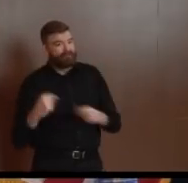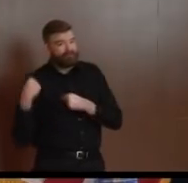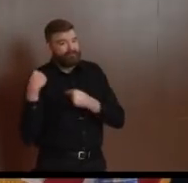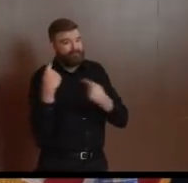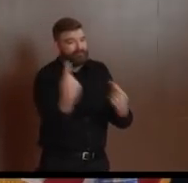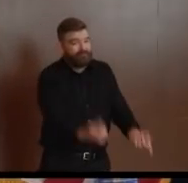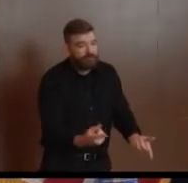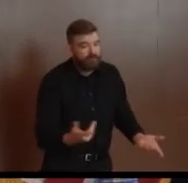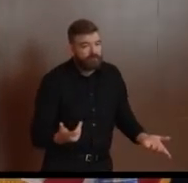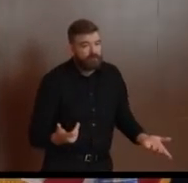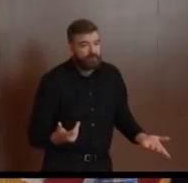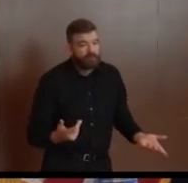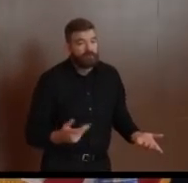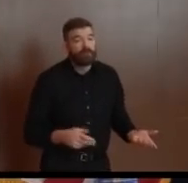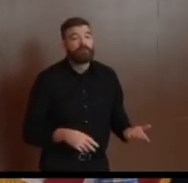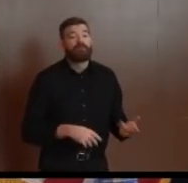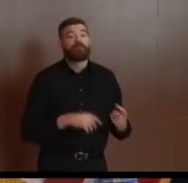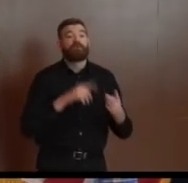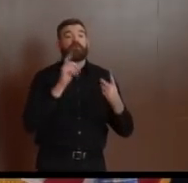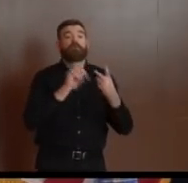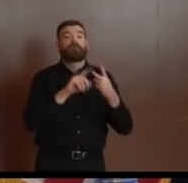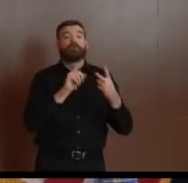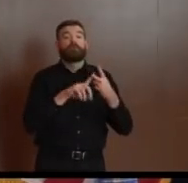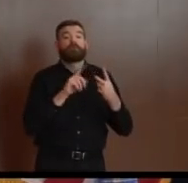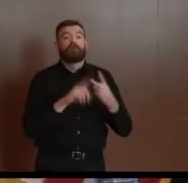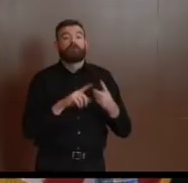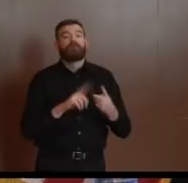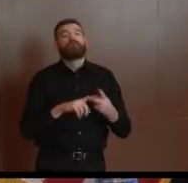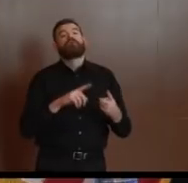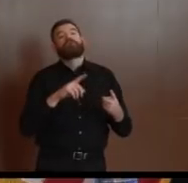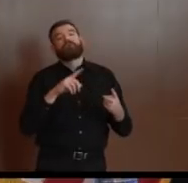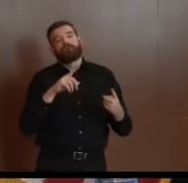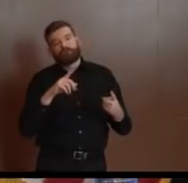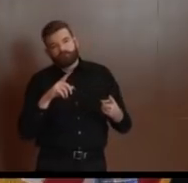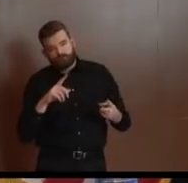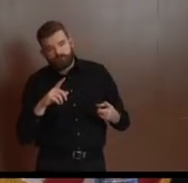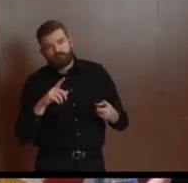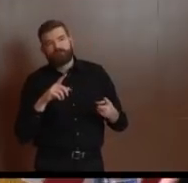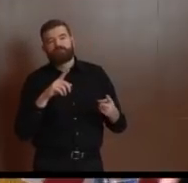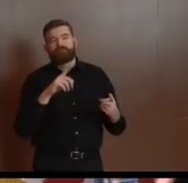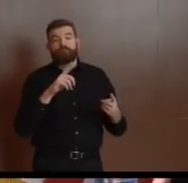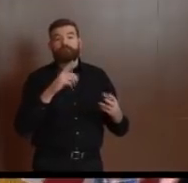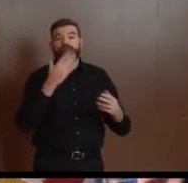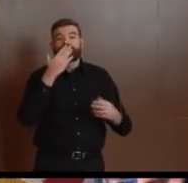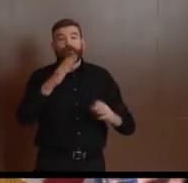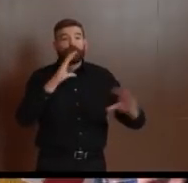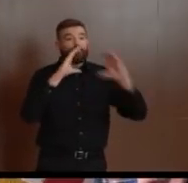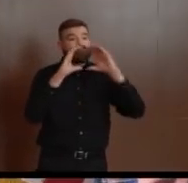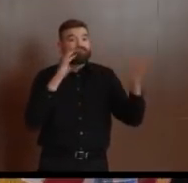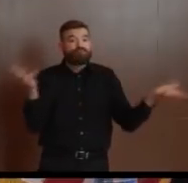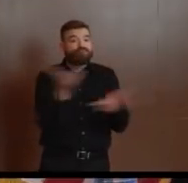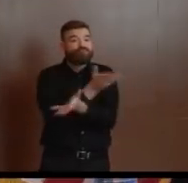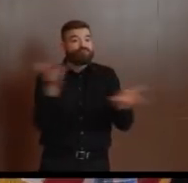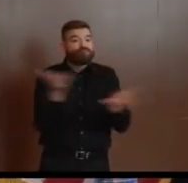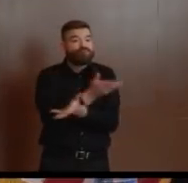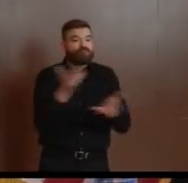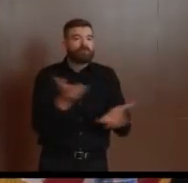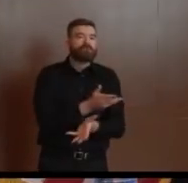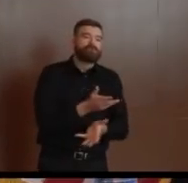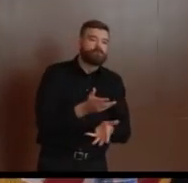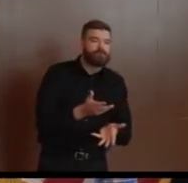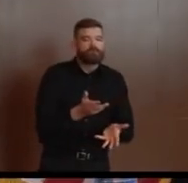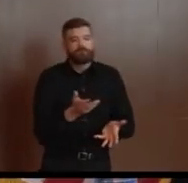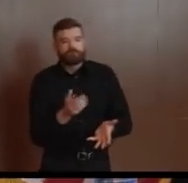been a gap in our knowledge of what we can control and oversee directly at the Department of Health versus